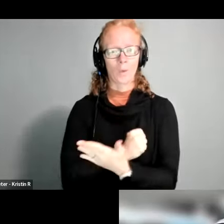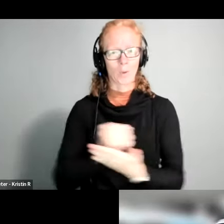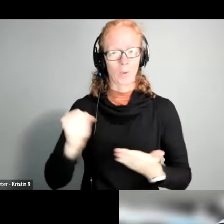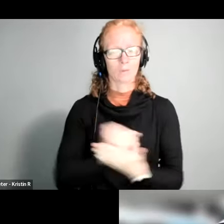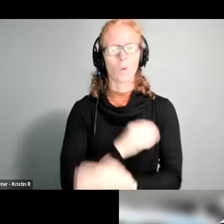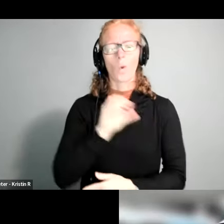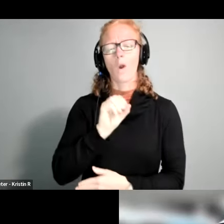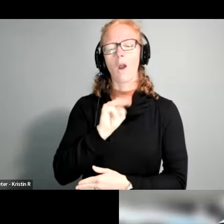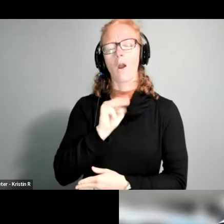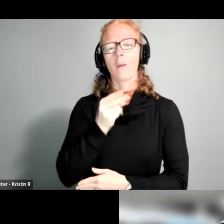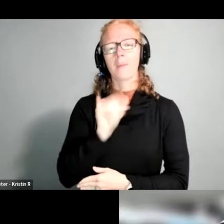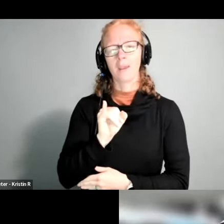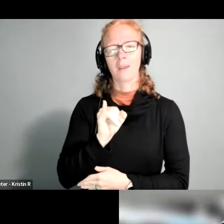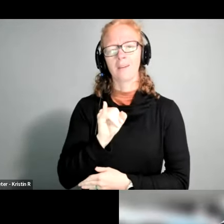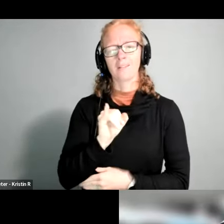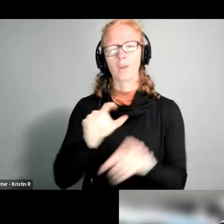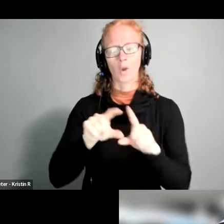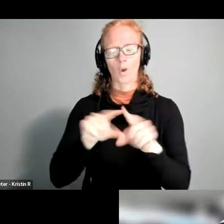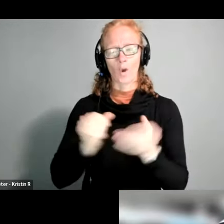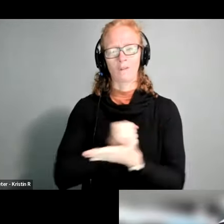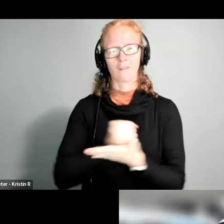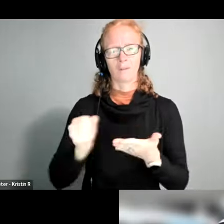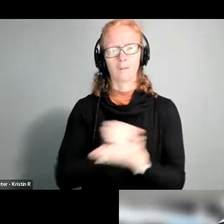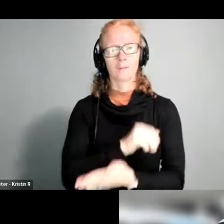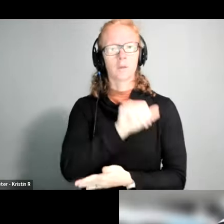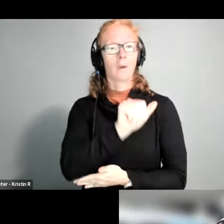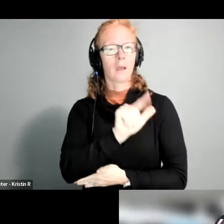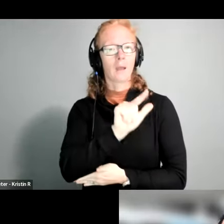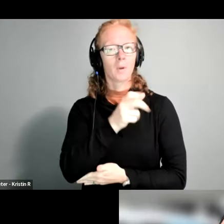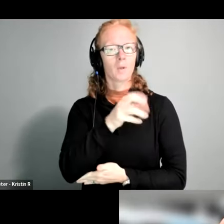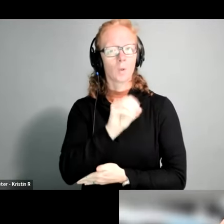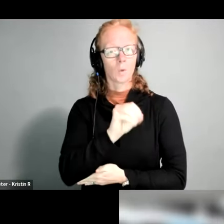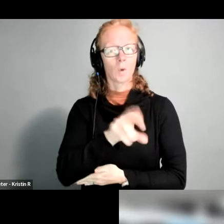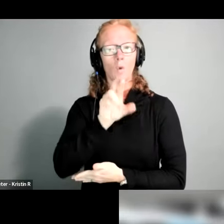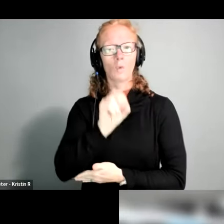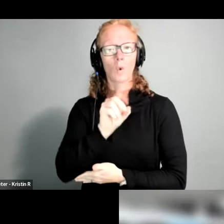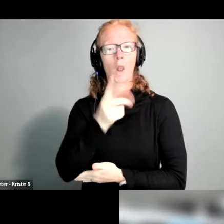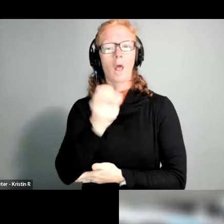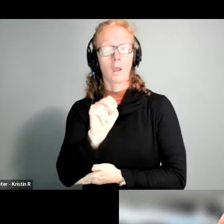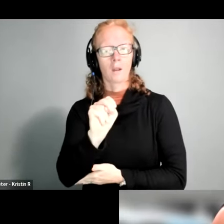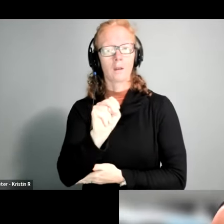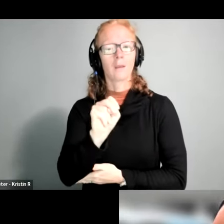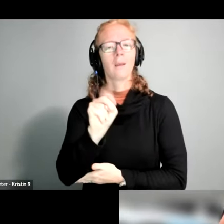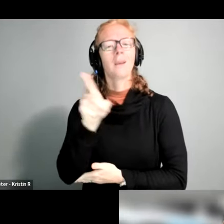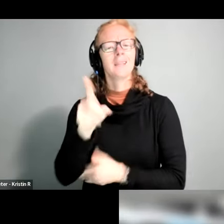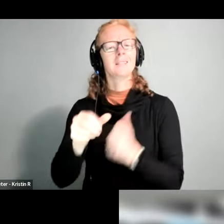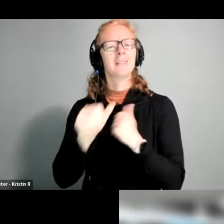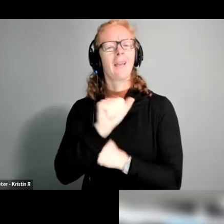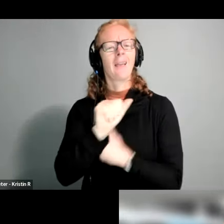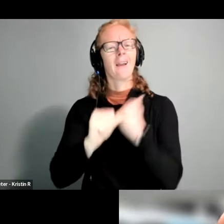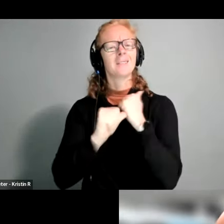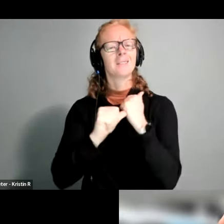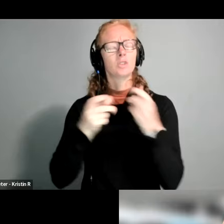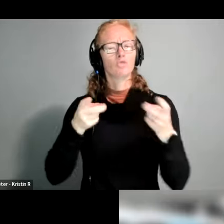omni card so first we will hear from alberto roll on the assistant director of government and community